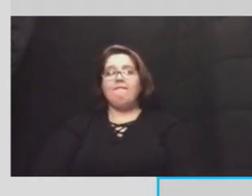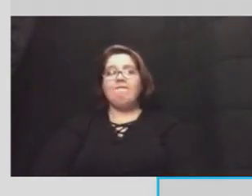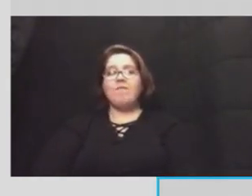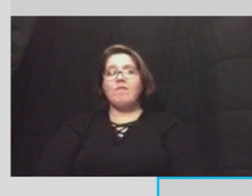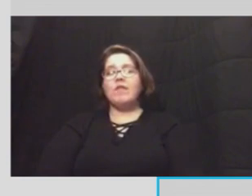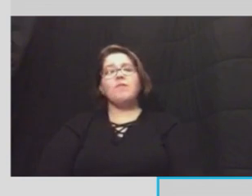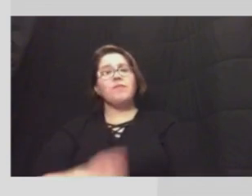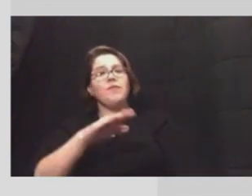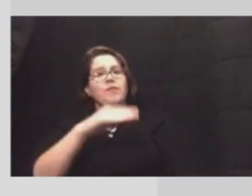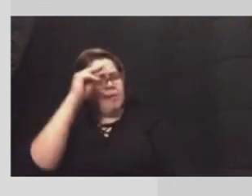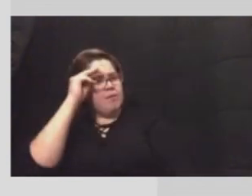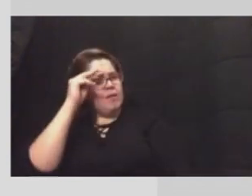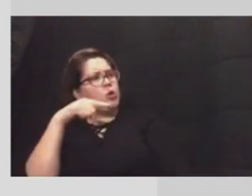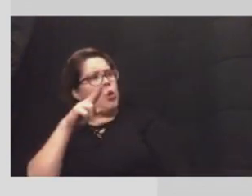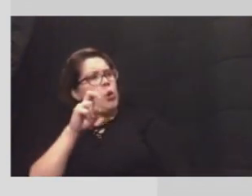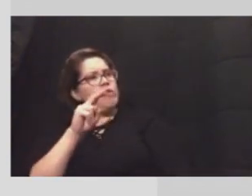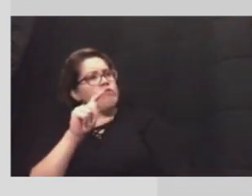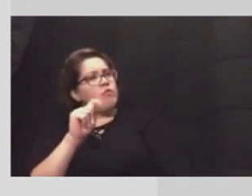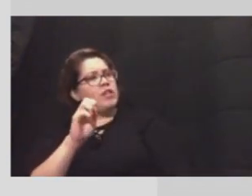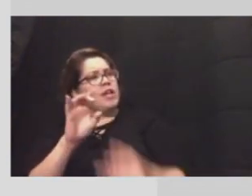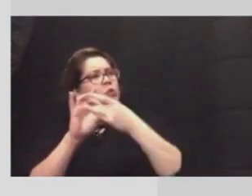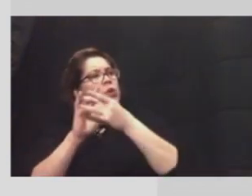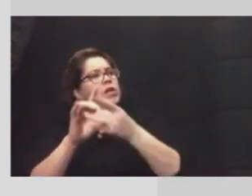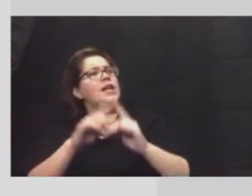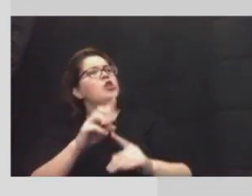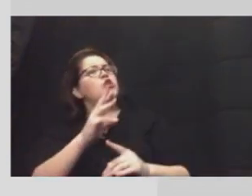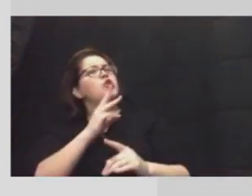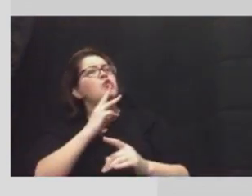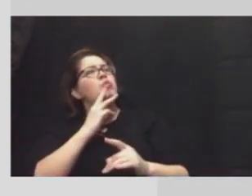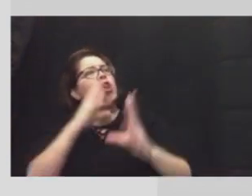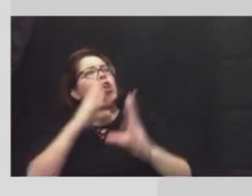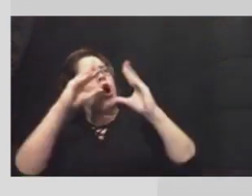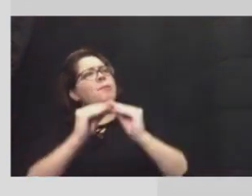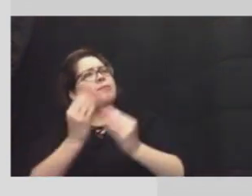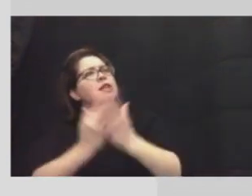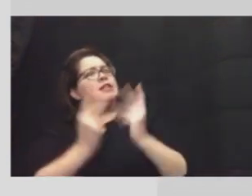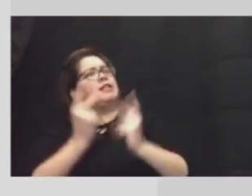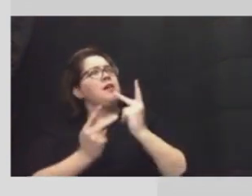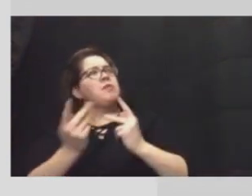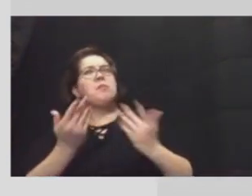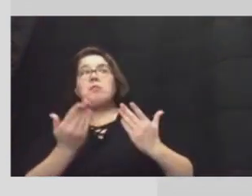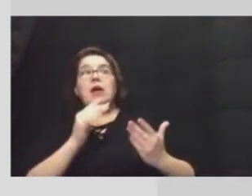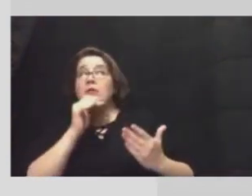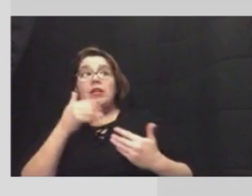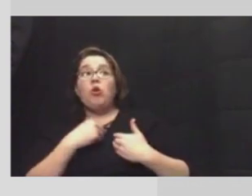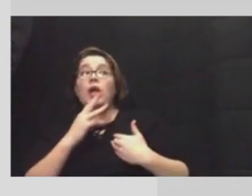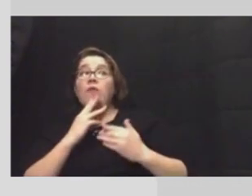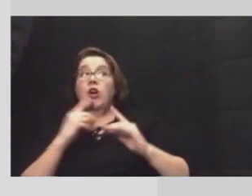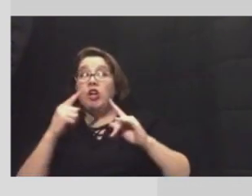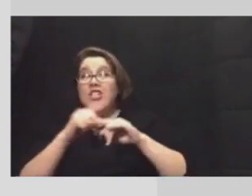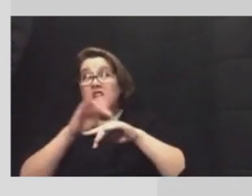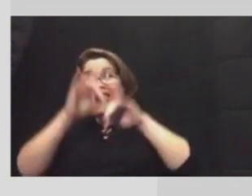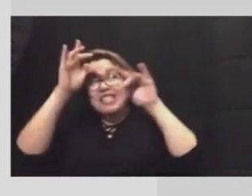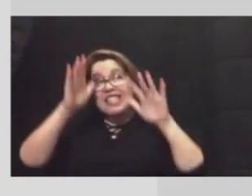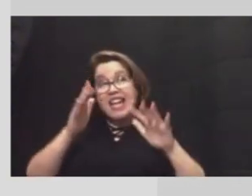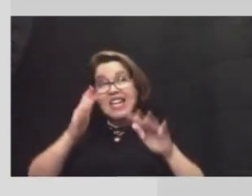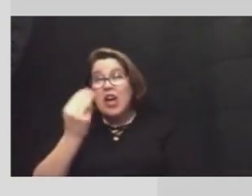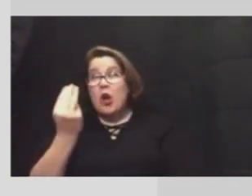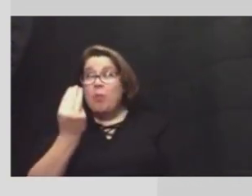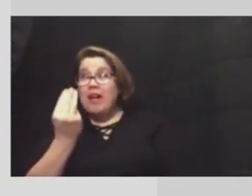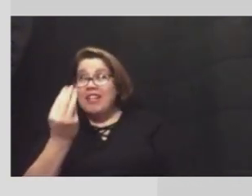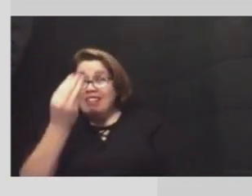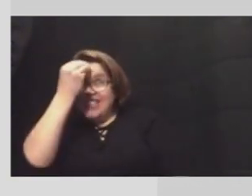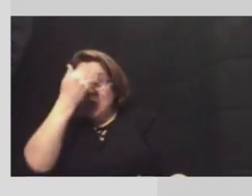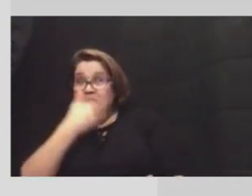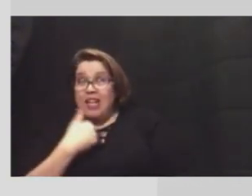for mr puente in terms of water outages some residents may not have water until sunday or monday can you tell us